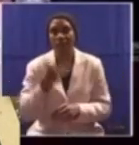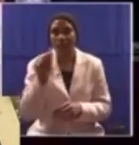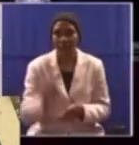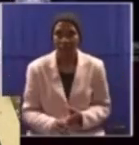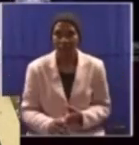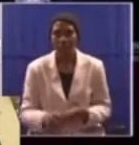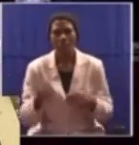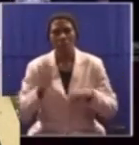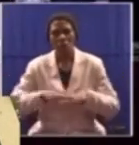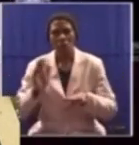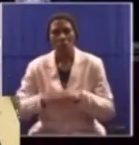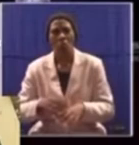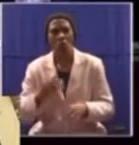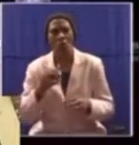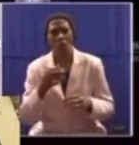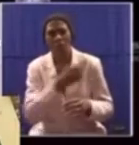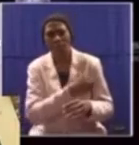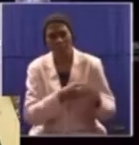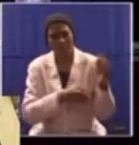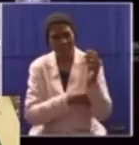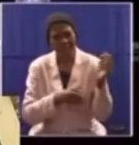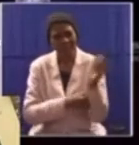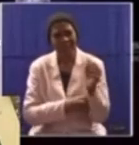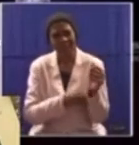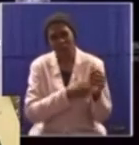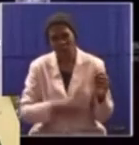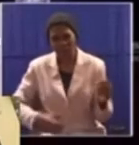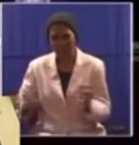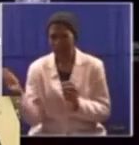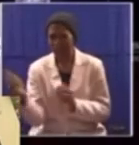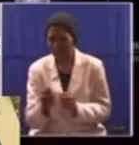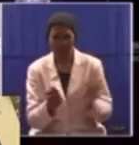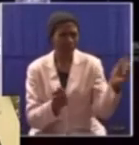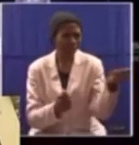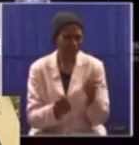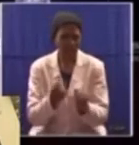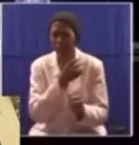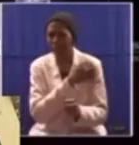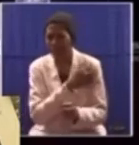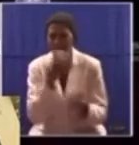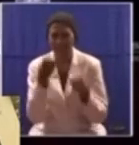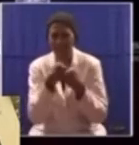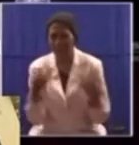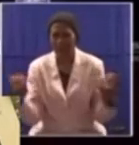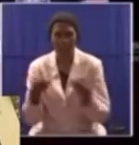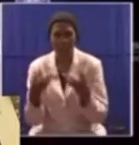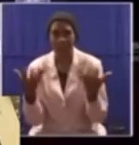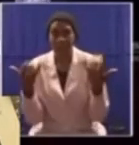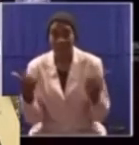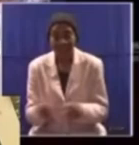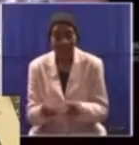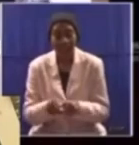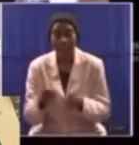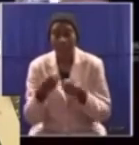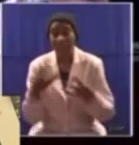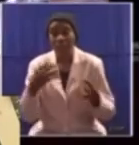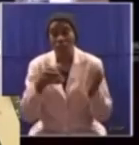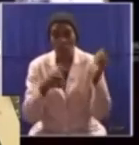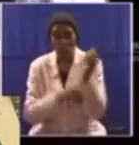he is bloating the presidency with useless envoys, commissions, ministers, and creating a kitchen cabinet in the presidency.